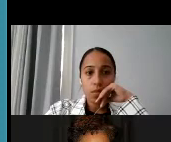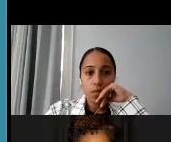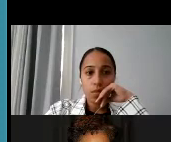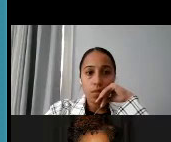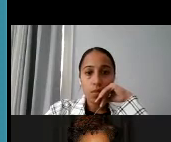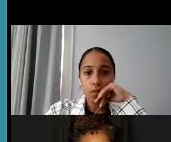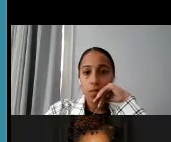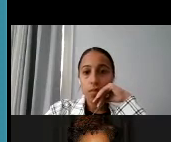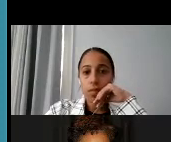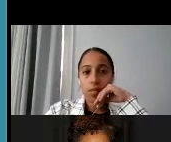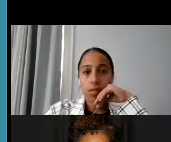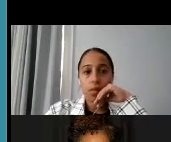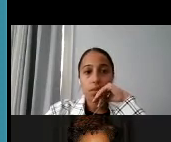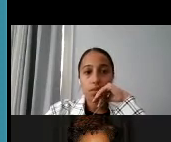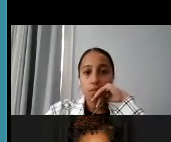back to that discussion.